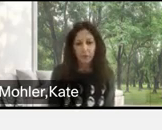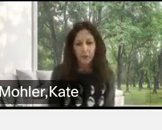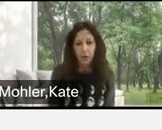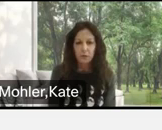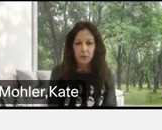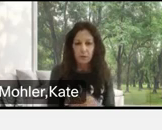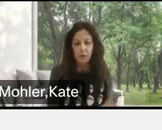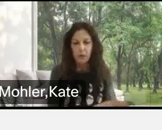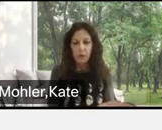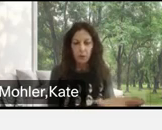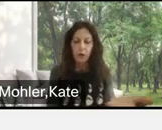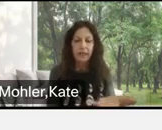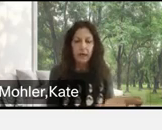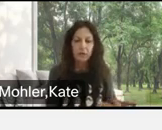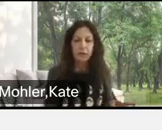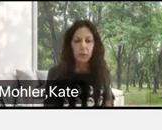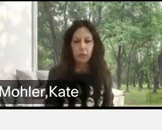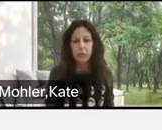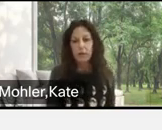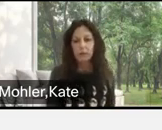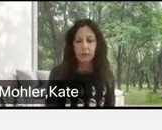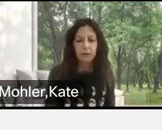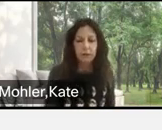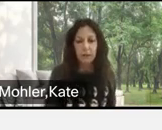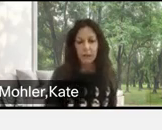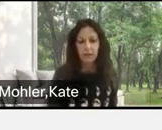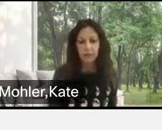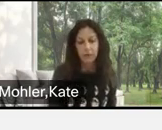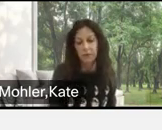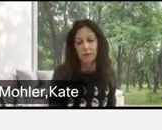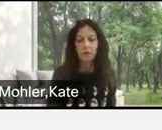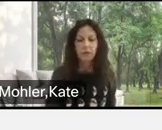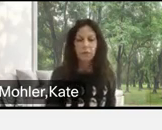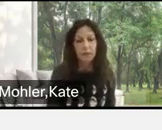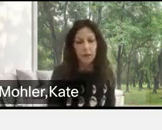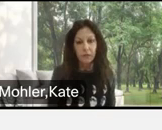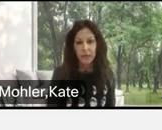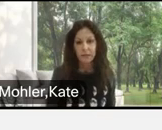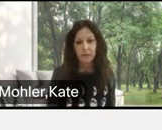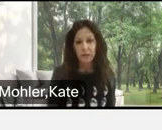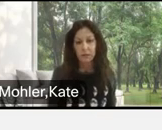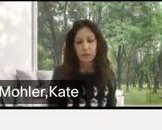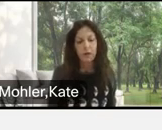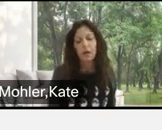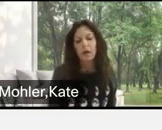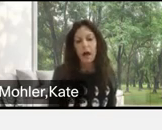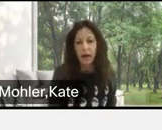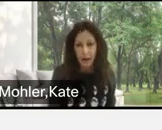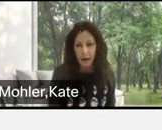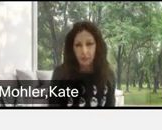One of those, or a category, would be mental illnesses. And for this, I'll use myself as an example.